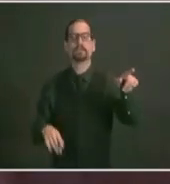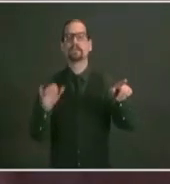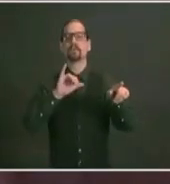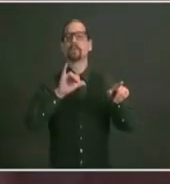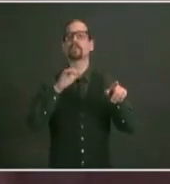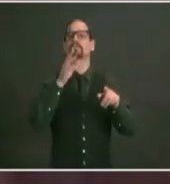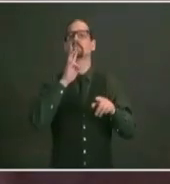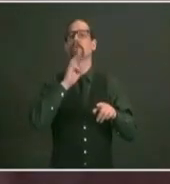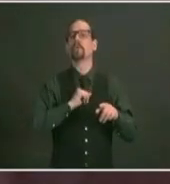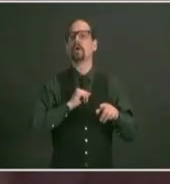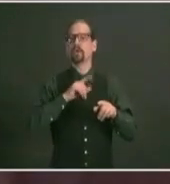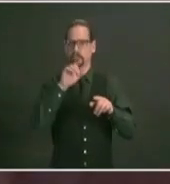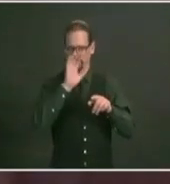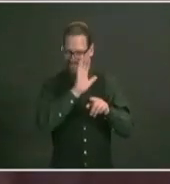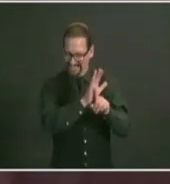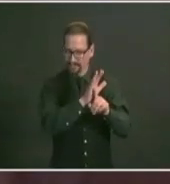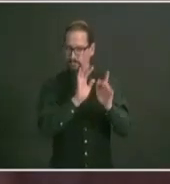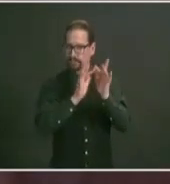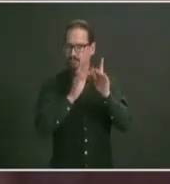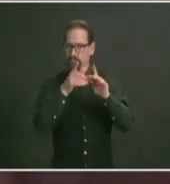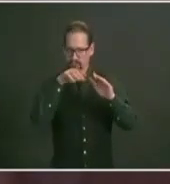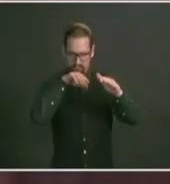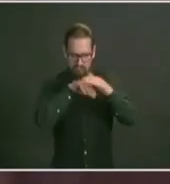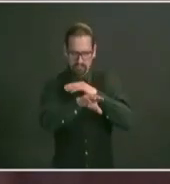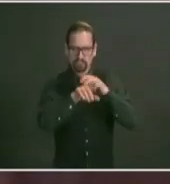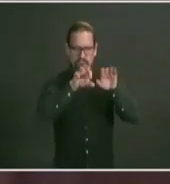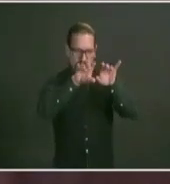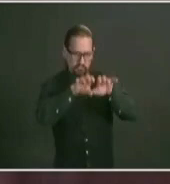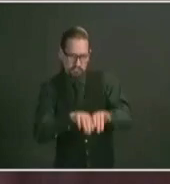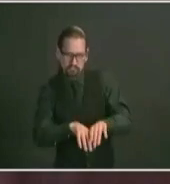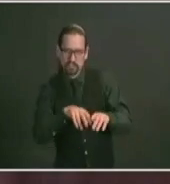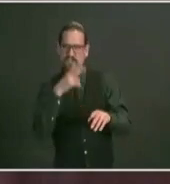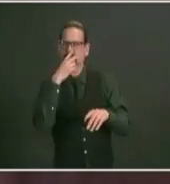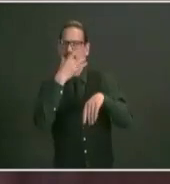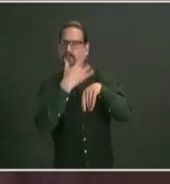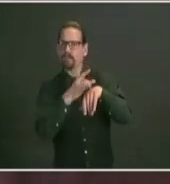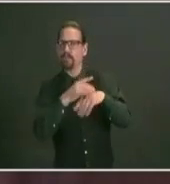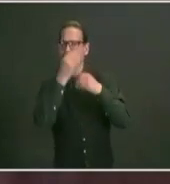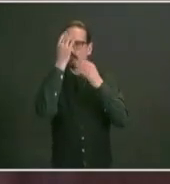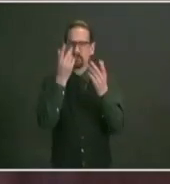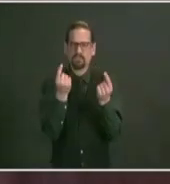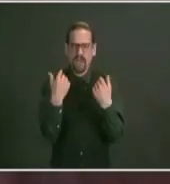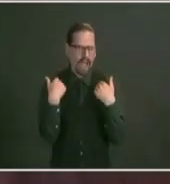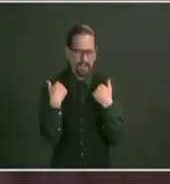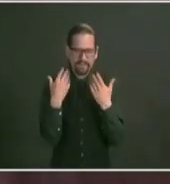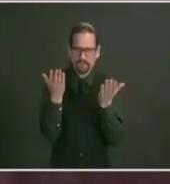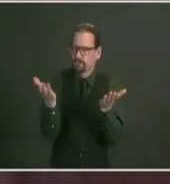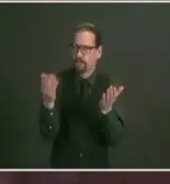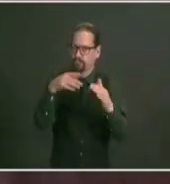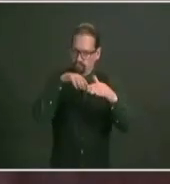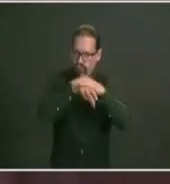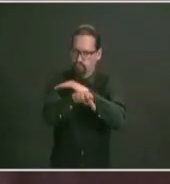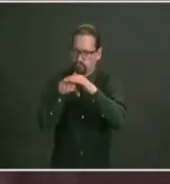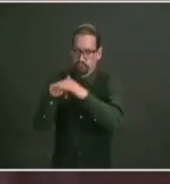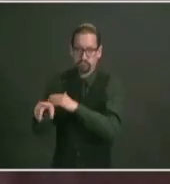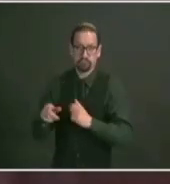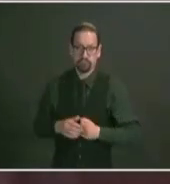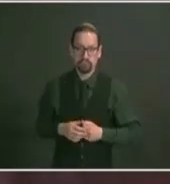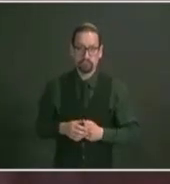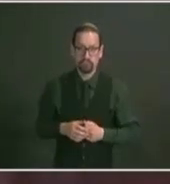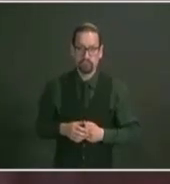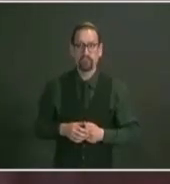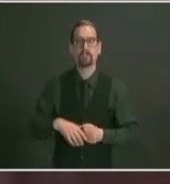islanders some health agencies and other vaccinators have started to vaccinate their homebound clients and residents